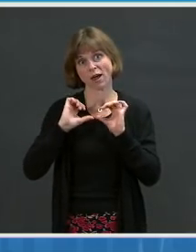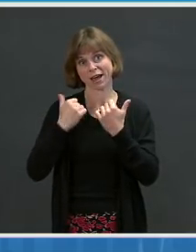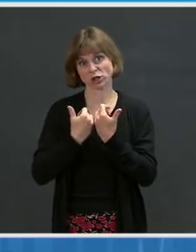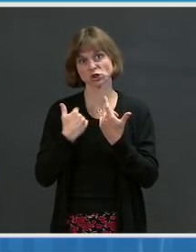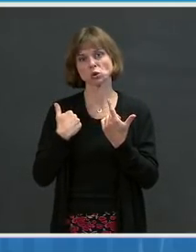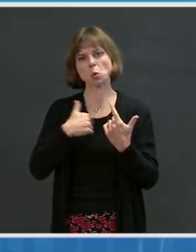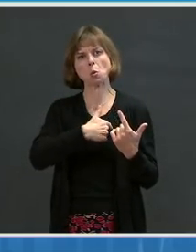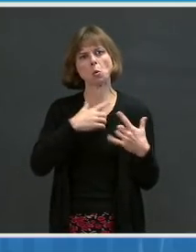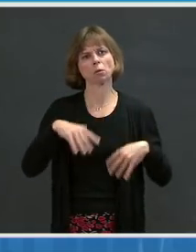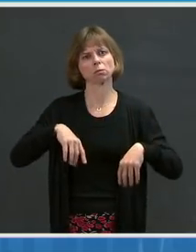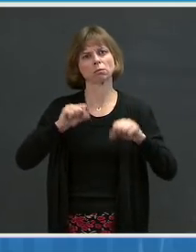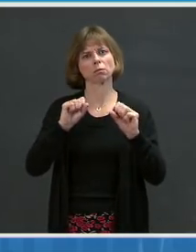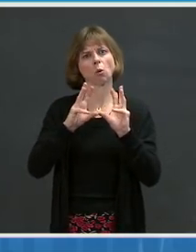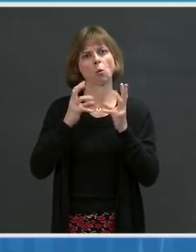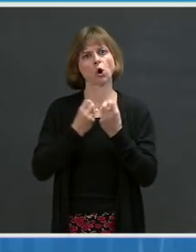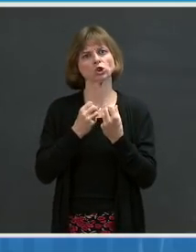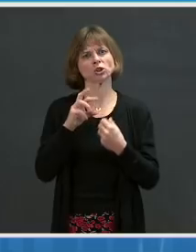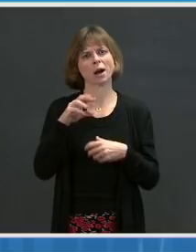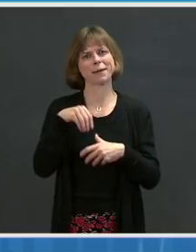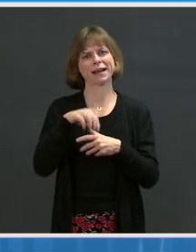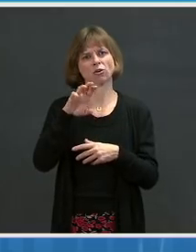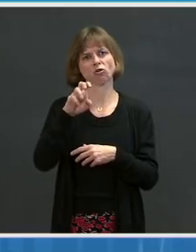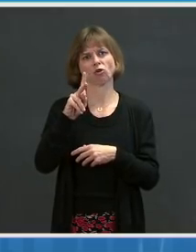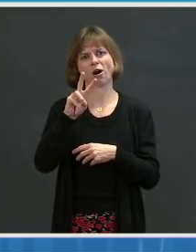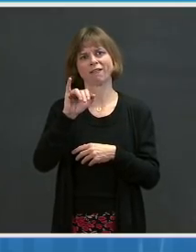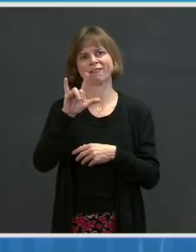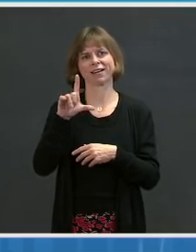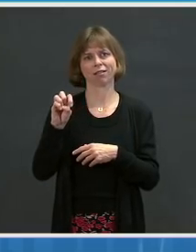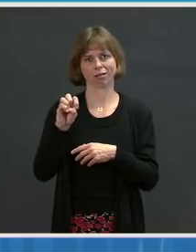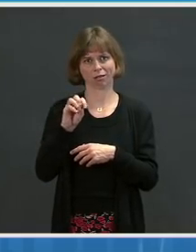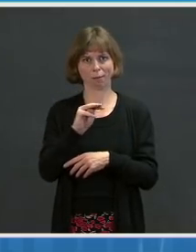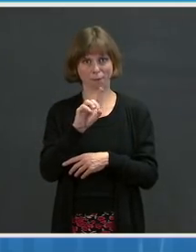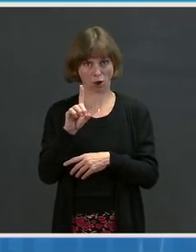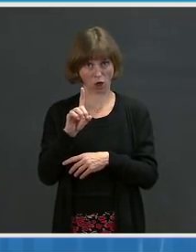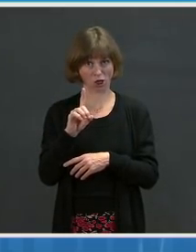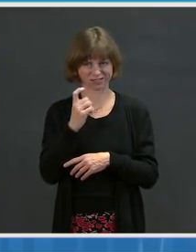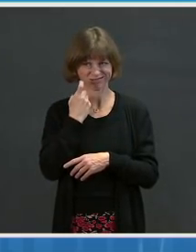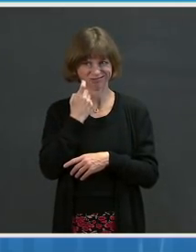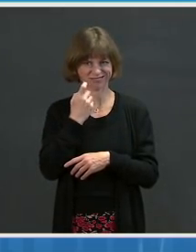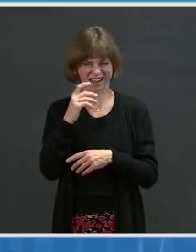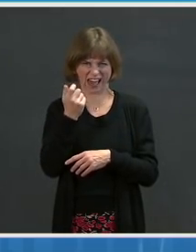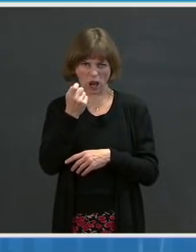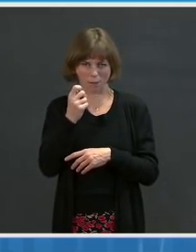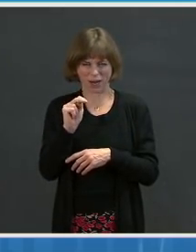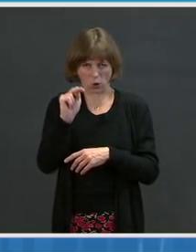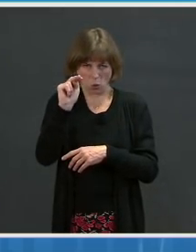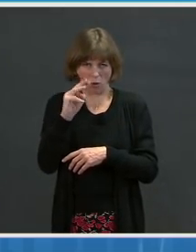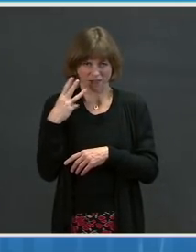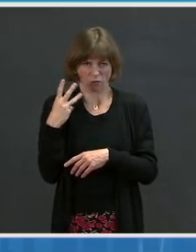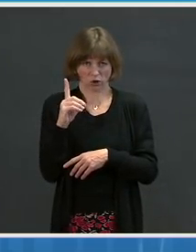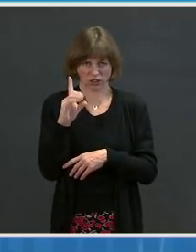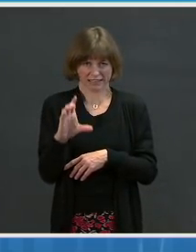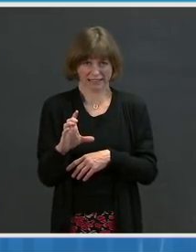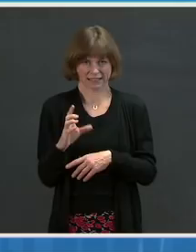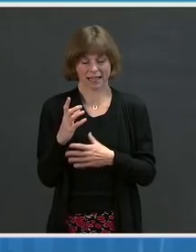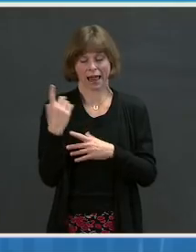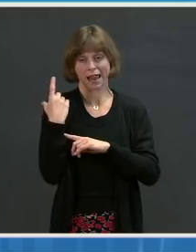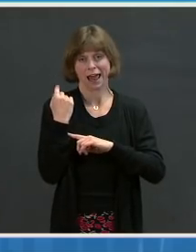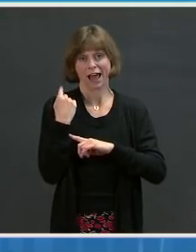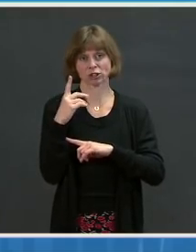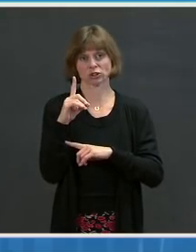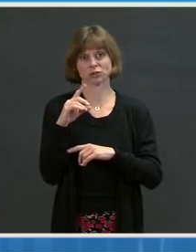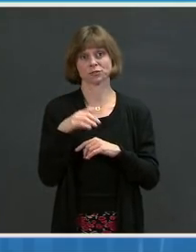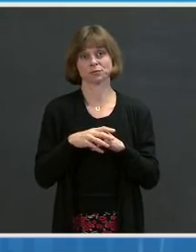a little bit north of Washington, D.C., on December the 3rd and the 4th of last year, in which we looked at various